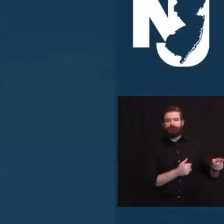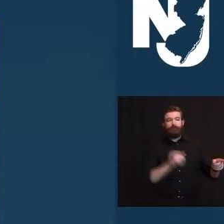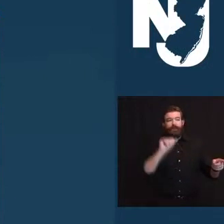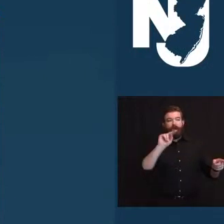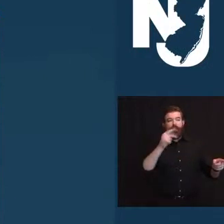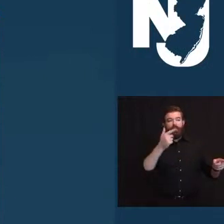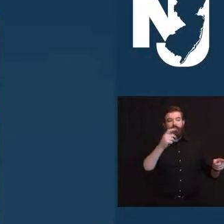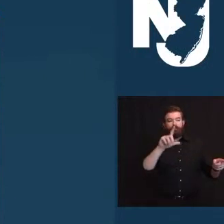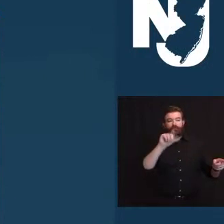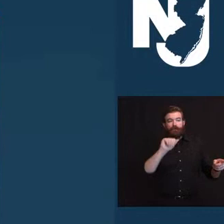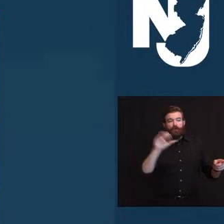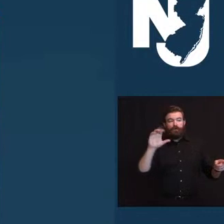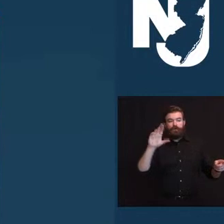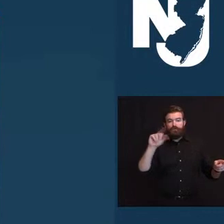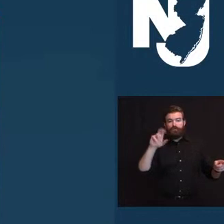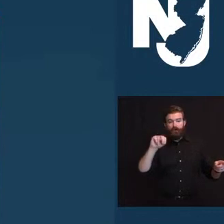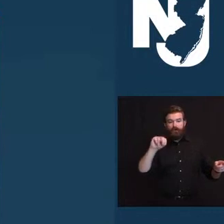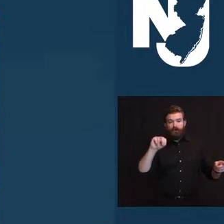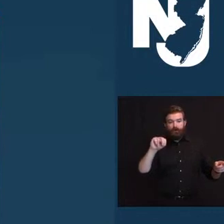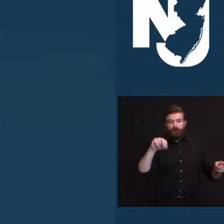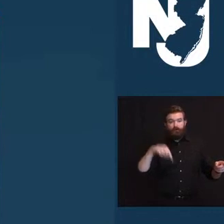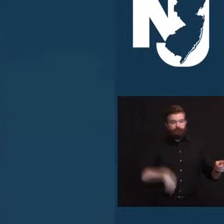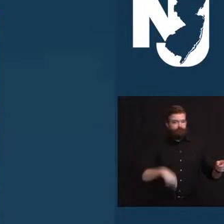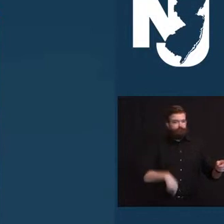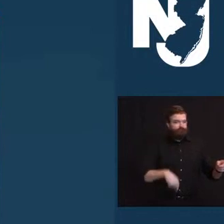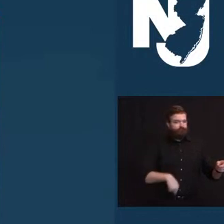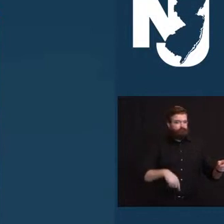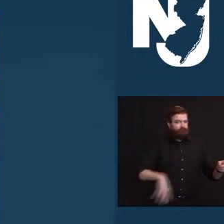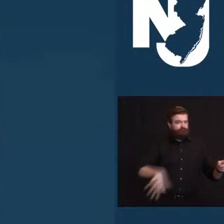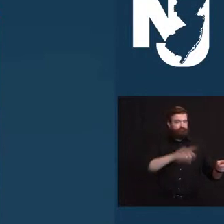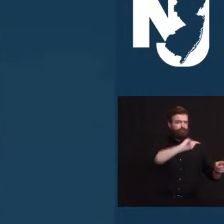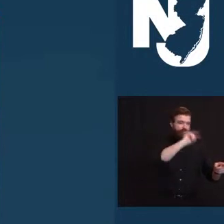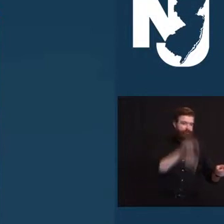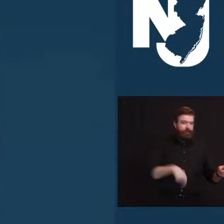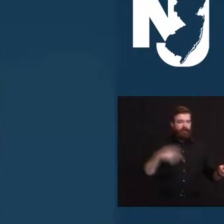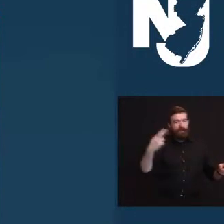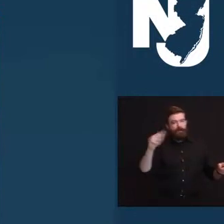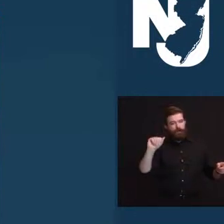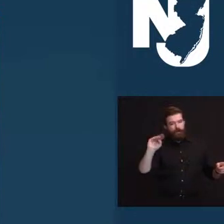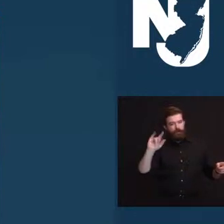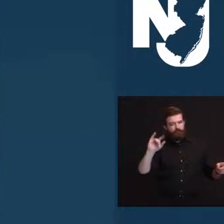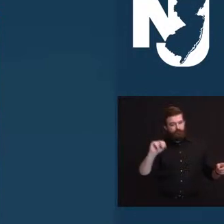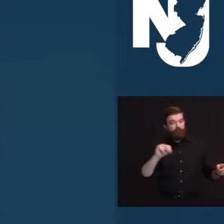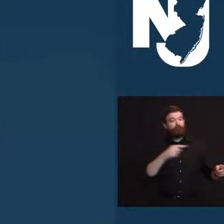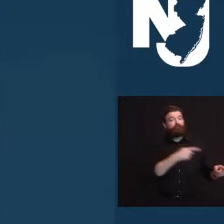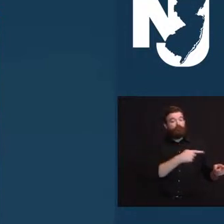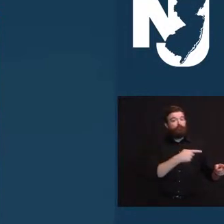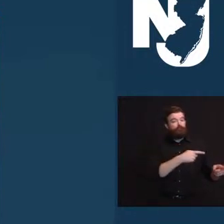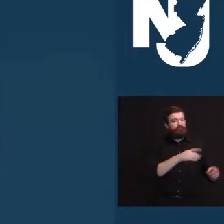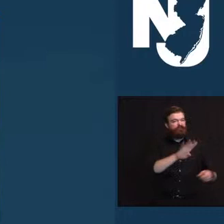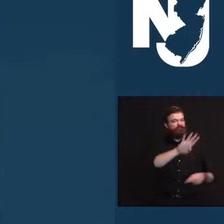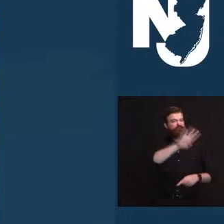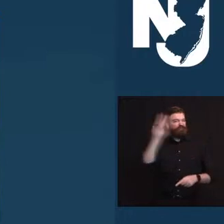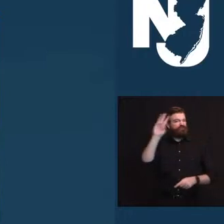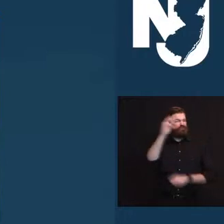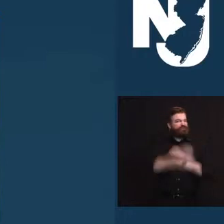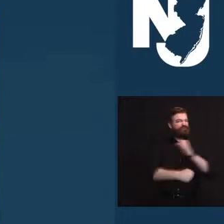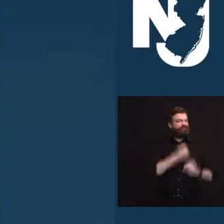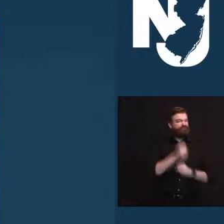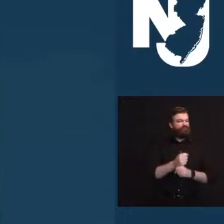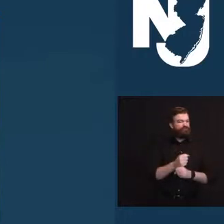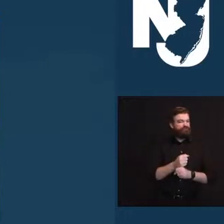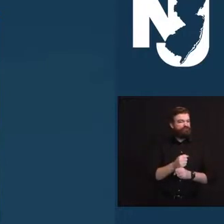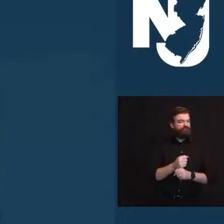Hamilton area resident who spent 46 years with the Department of Community Affairs, where she was most